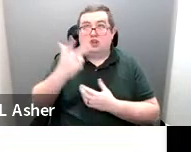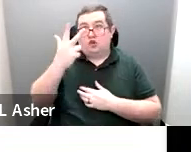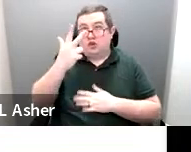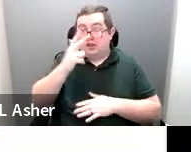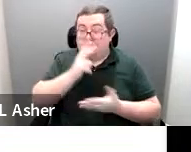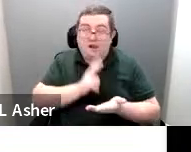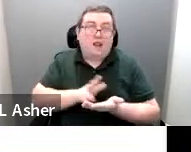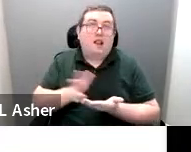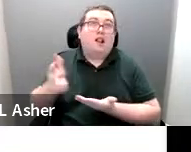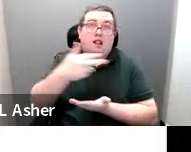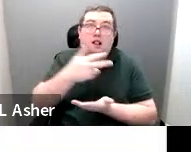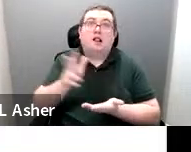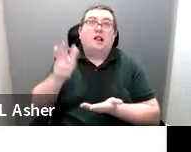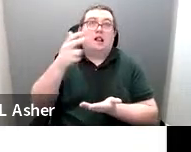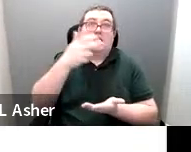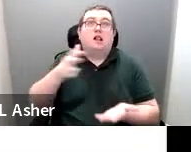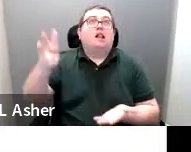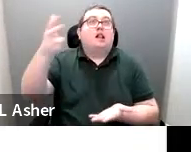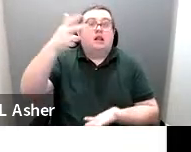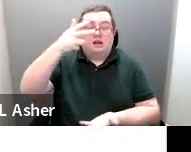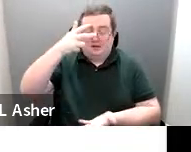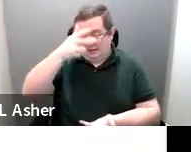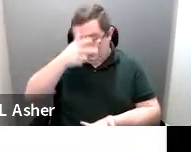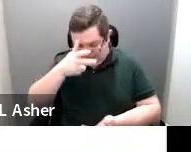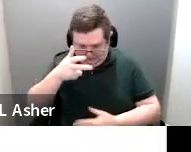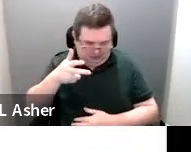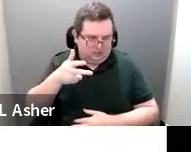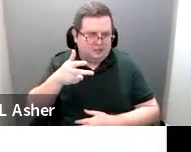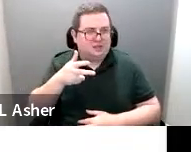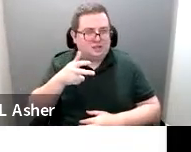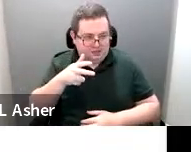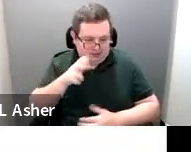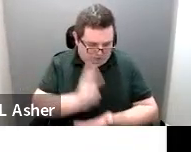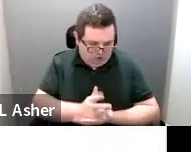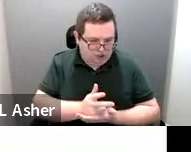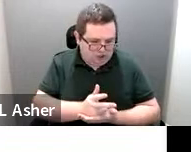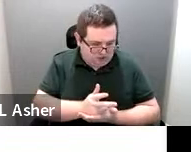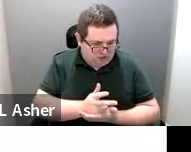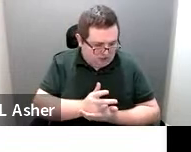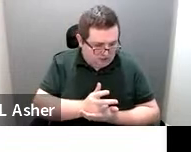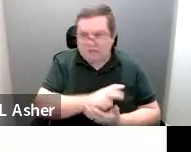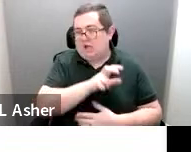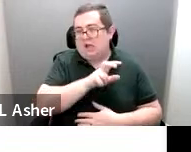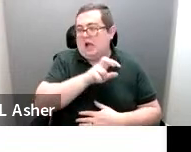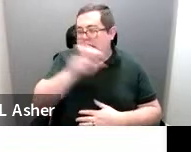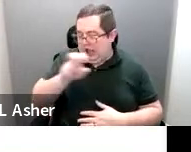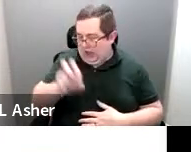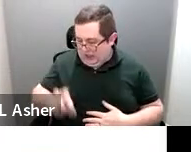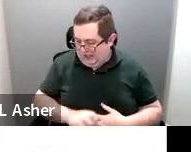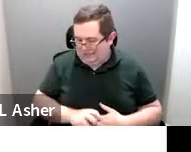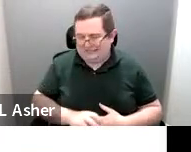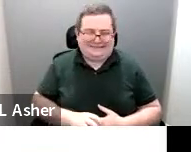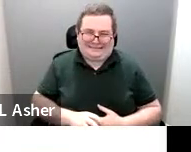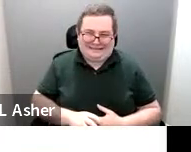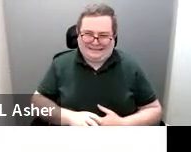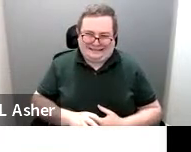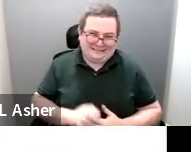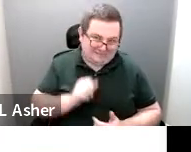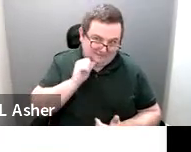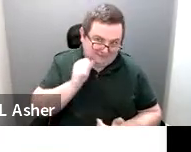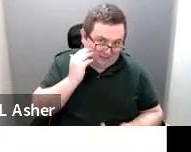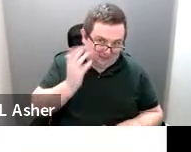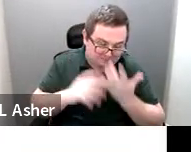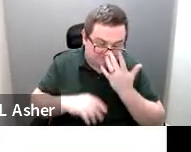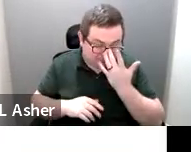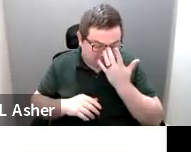of, or three stories within a parking garage, park, and then have to make their way all the way back down. And